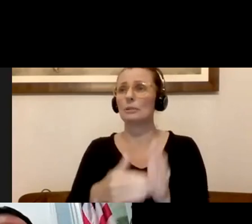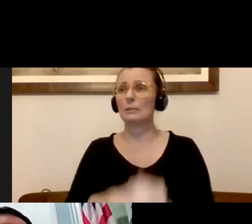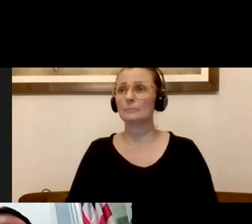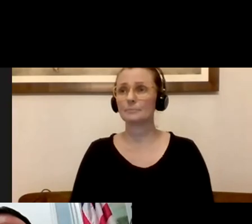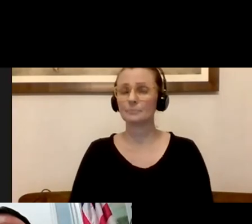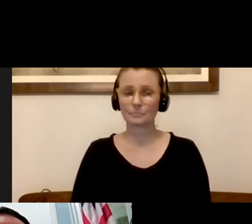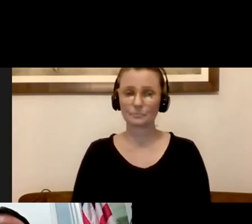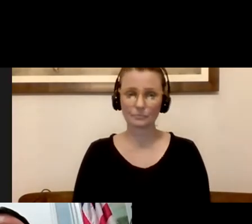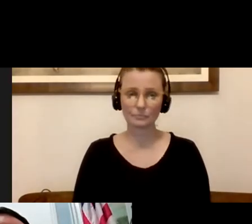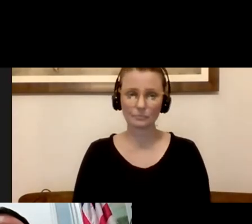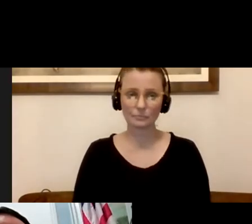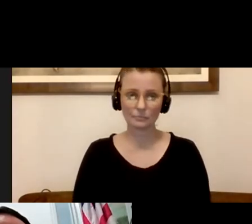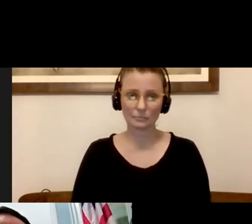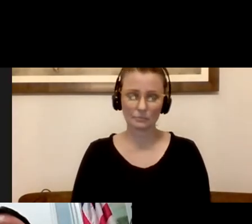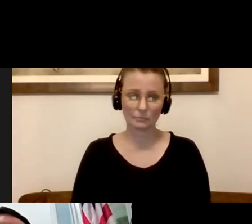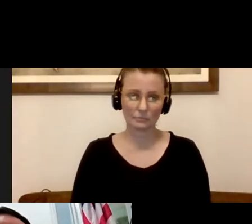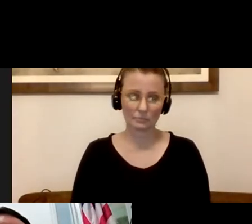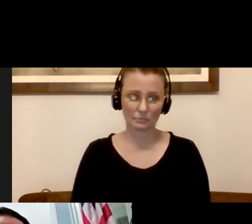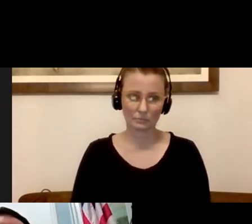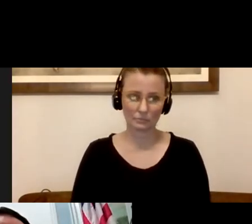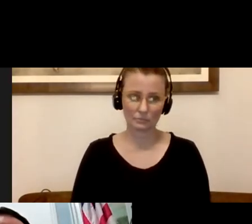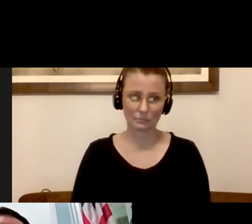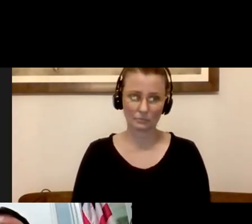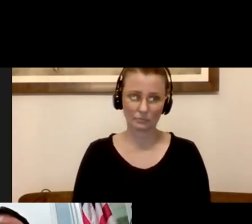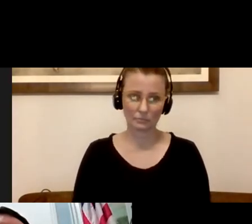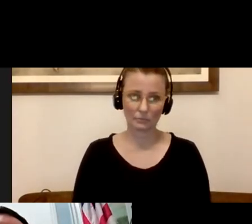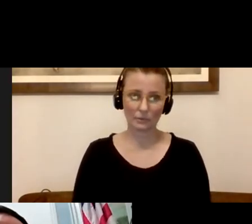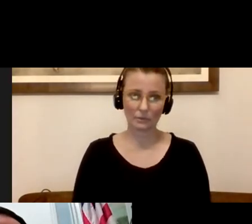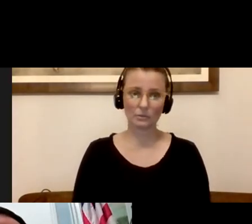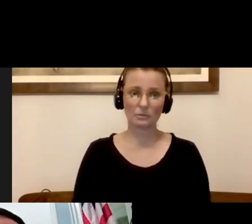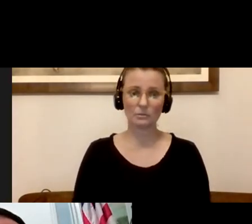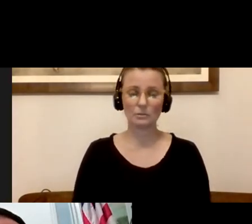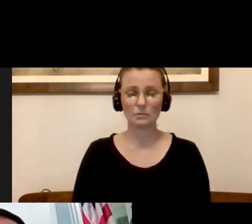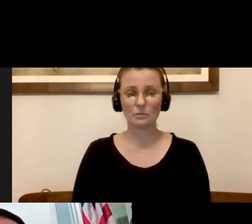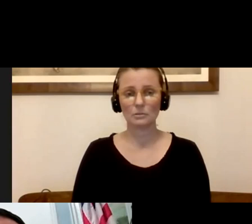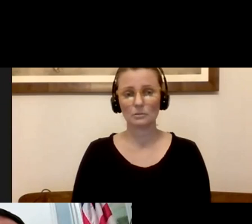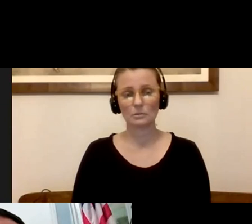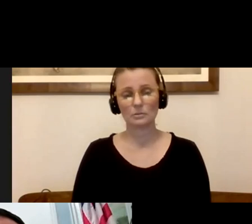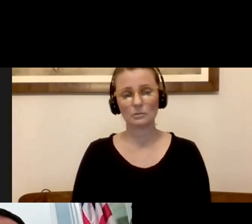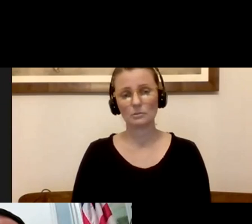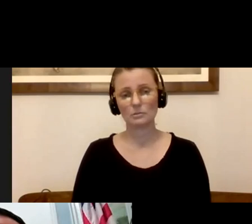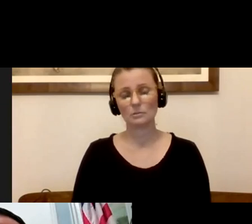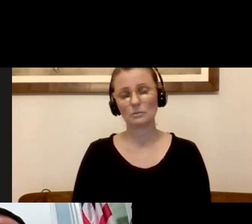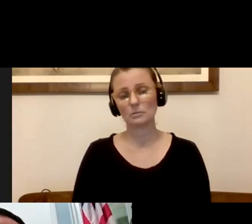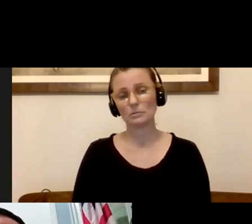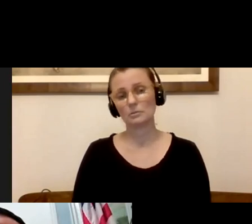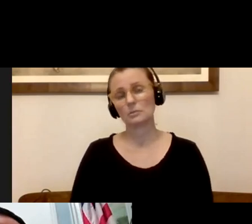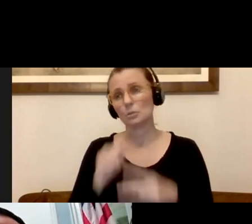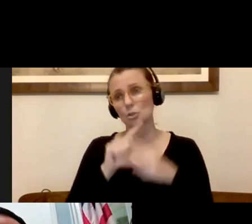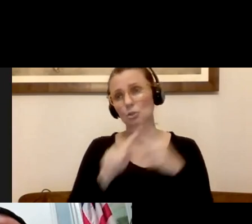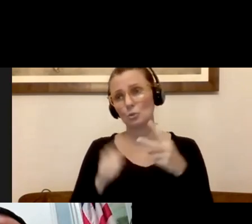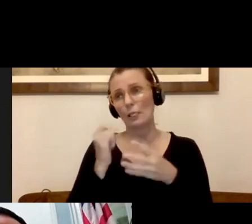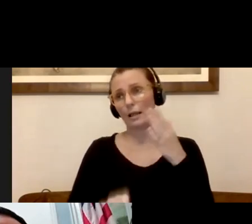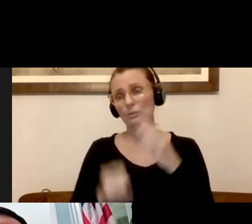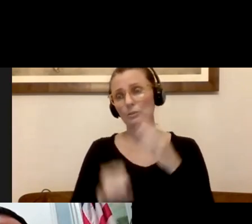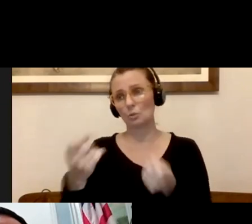Mayor, I think you're still on mute. Thanks, Doug. These are going to be the last two questions in Q&A. However, Allie C just asked a question about making a call by phone.